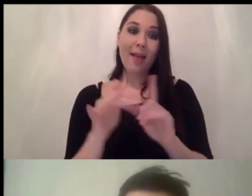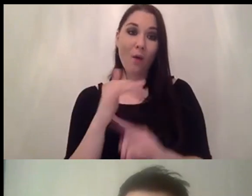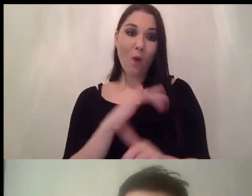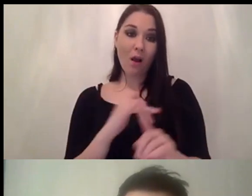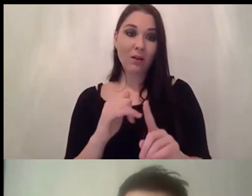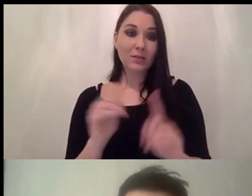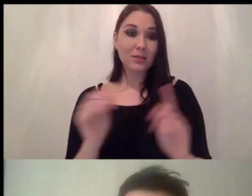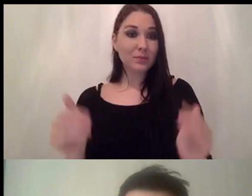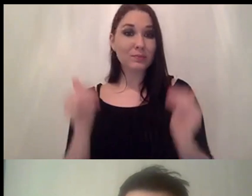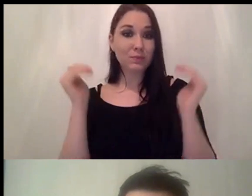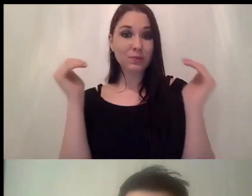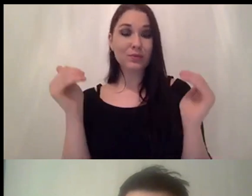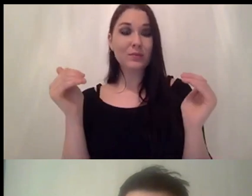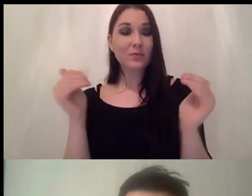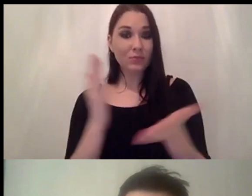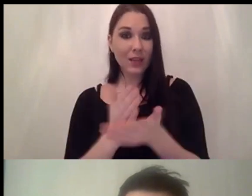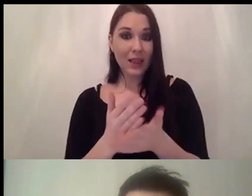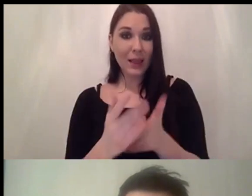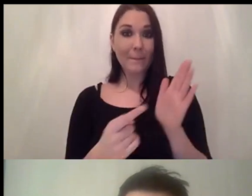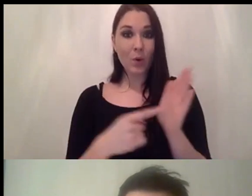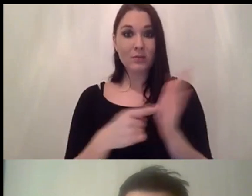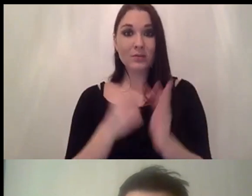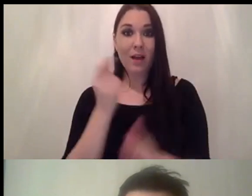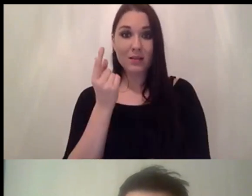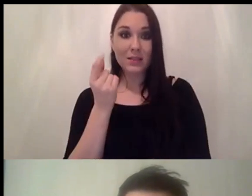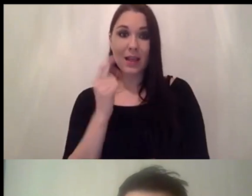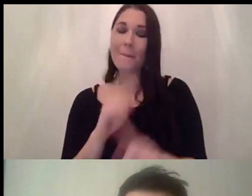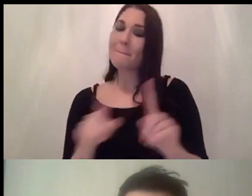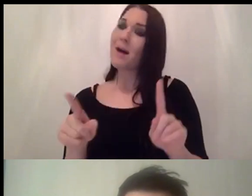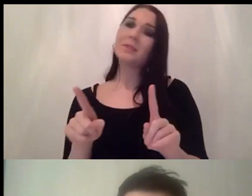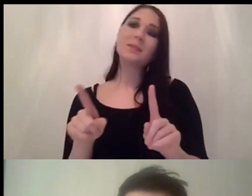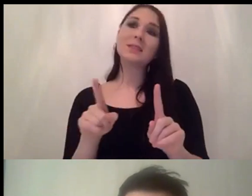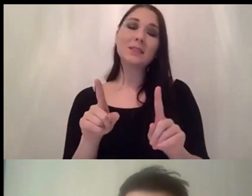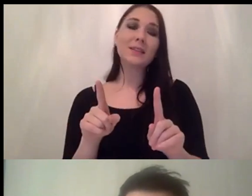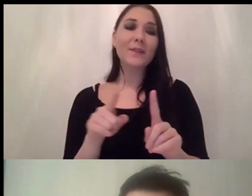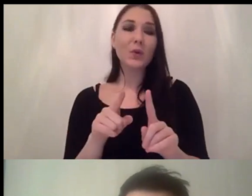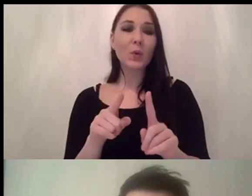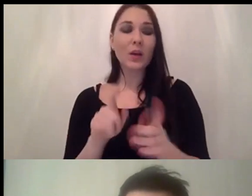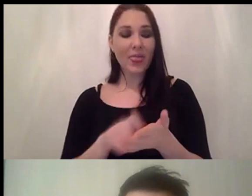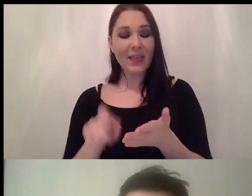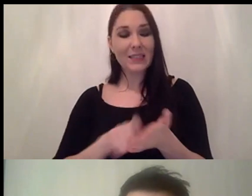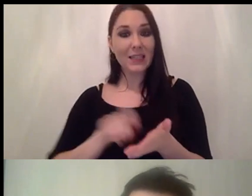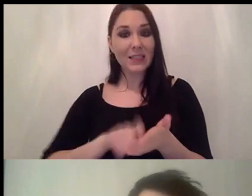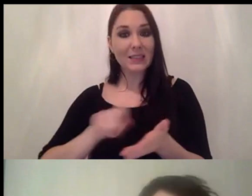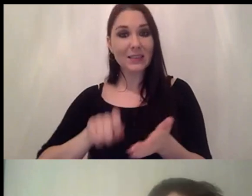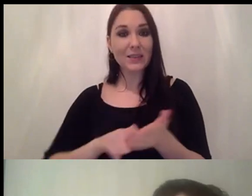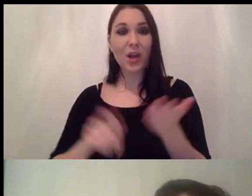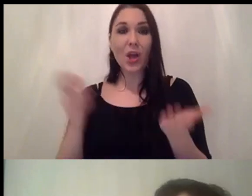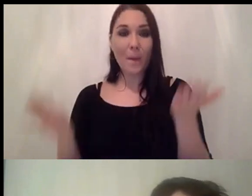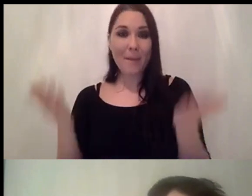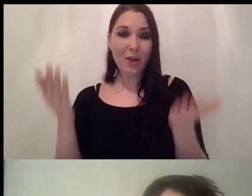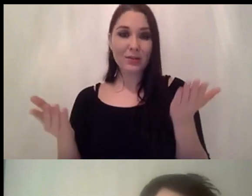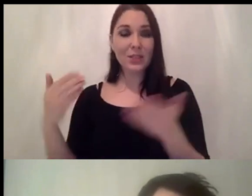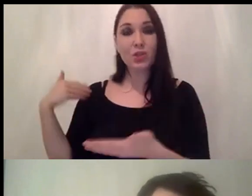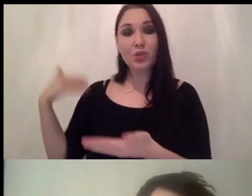art for computer vision so that's really important to understand those but if you're writing your master thesis i would encourage you to actually do a comparison of traditional